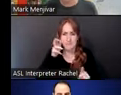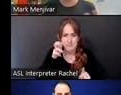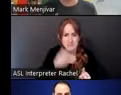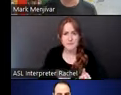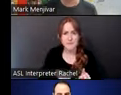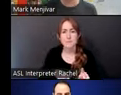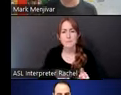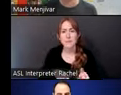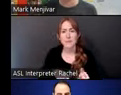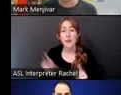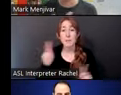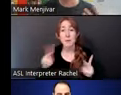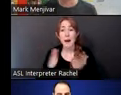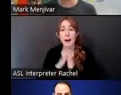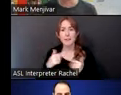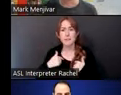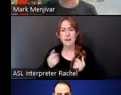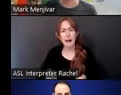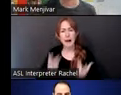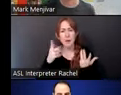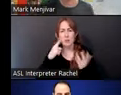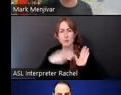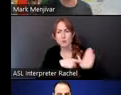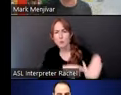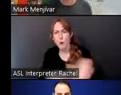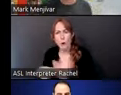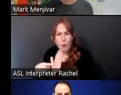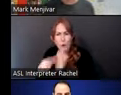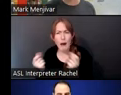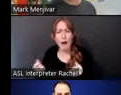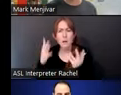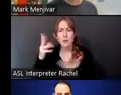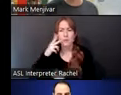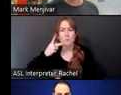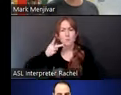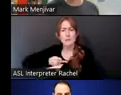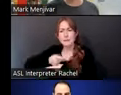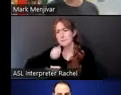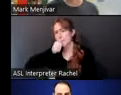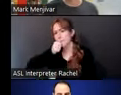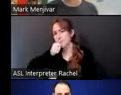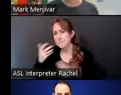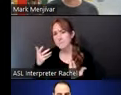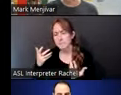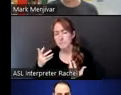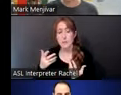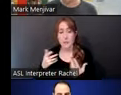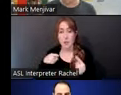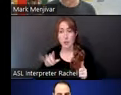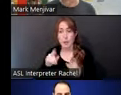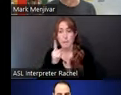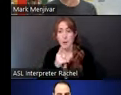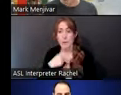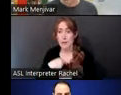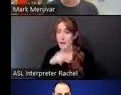show? How much do you withhold? How, what do you put into the public for people to engage with? And I remember this being one of those moments where I was really, really having to